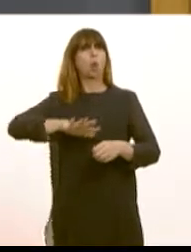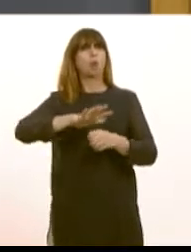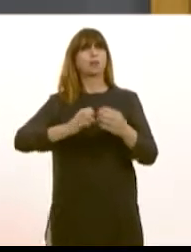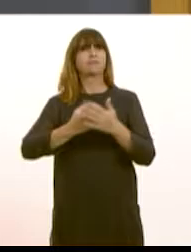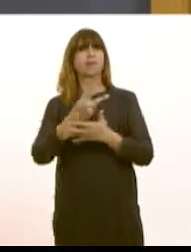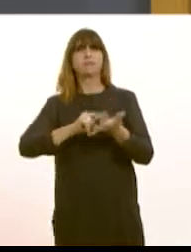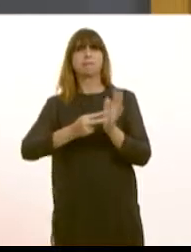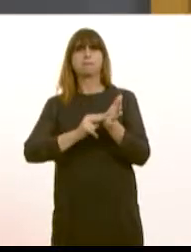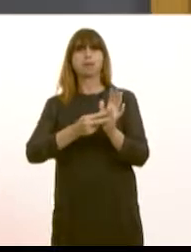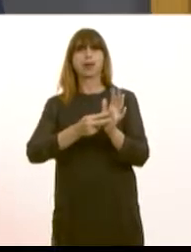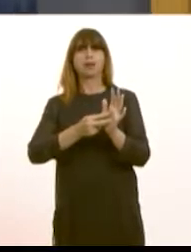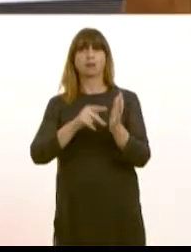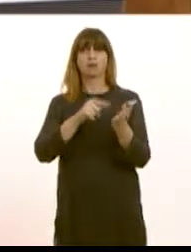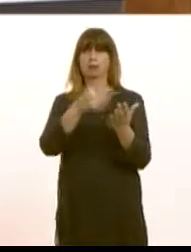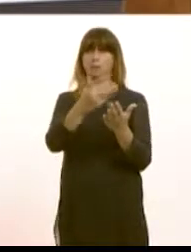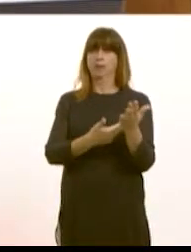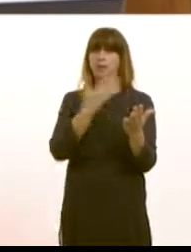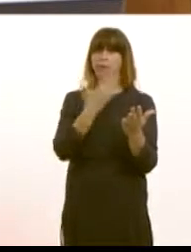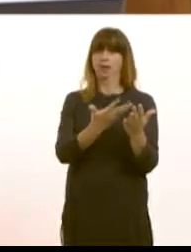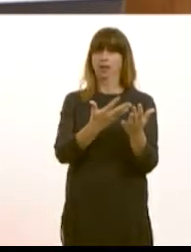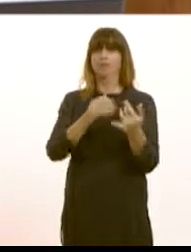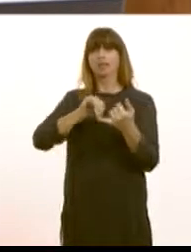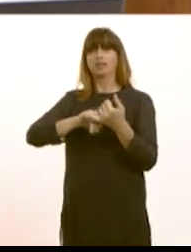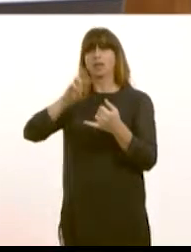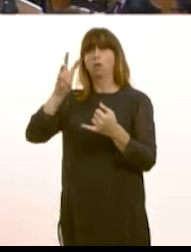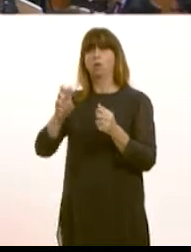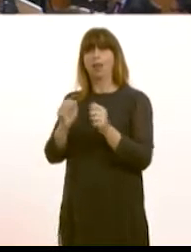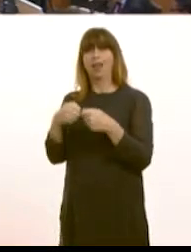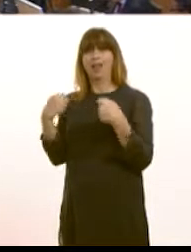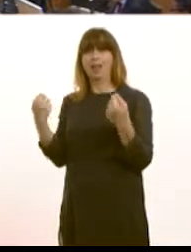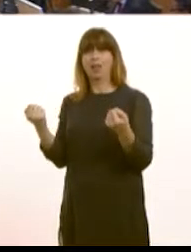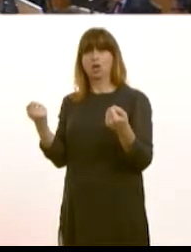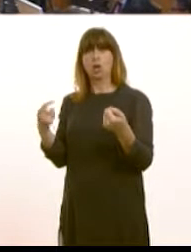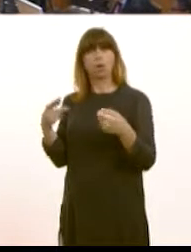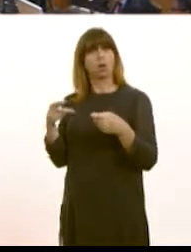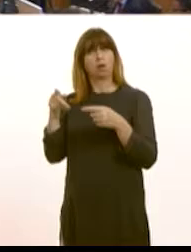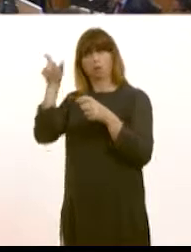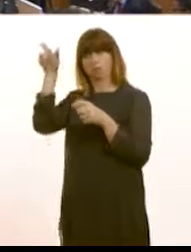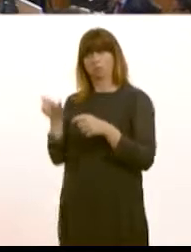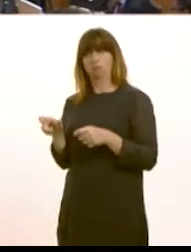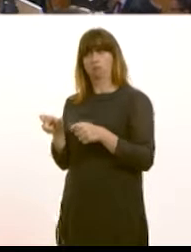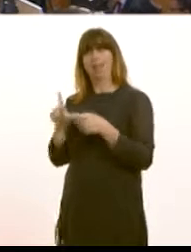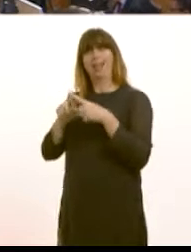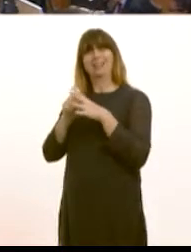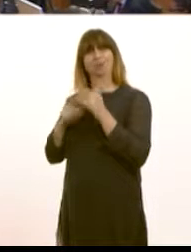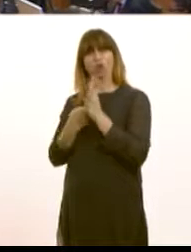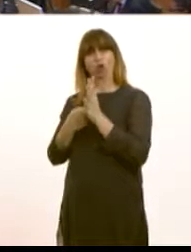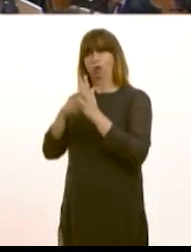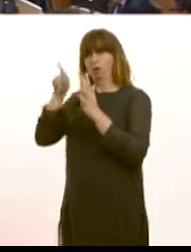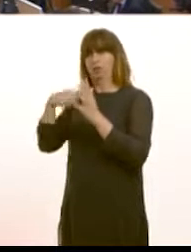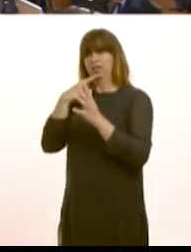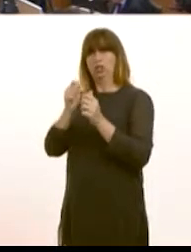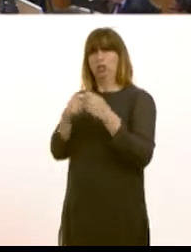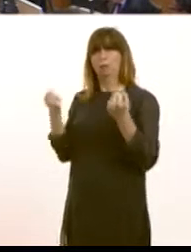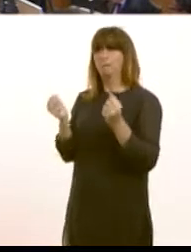system page 5 Now, the South Wales echo in its editorial said that the newspaper firmly